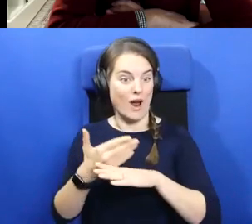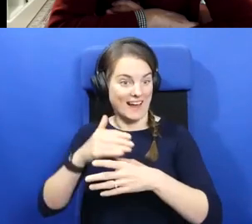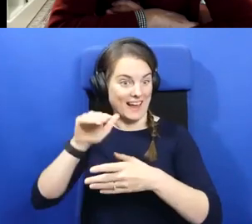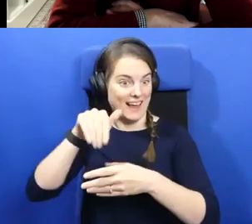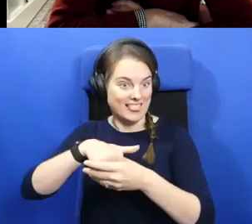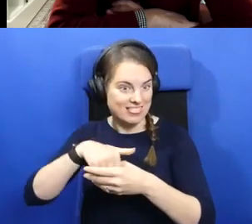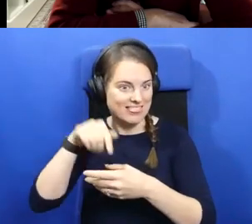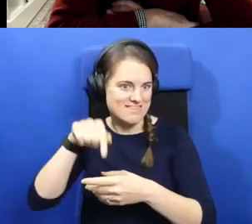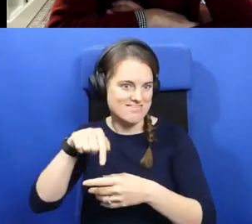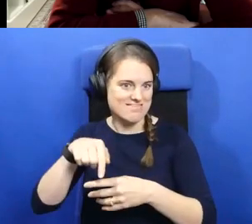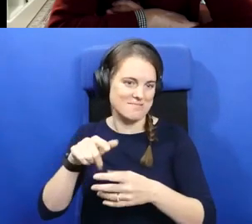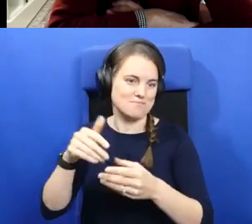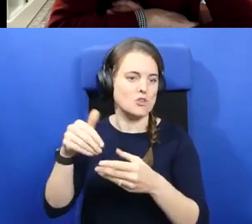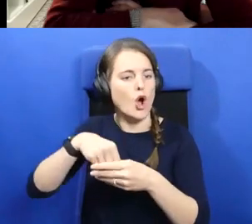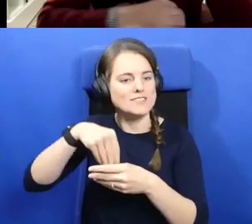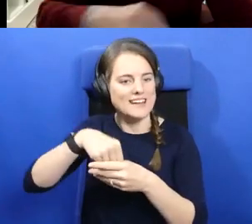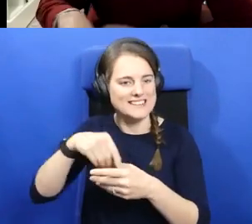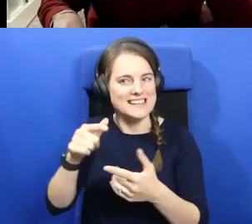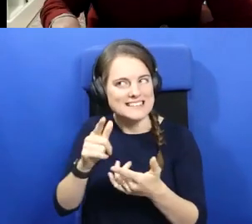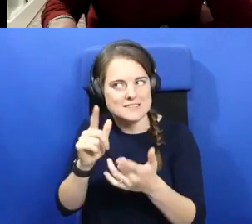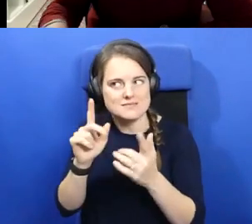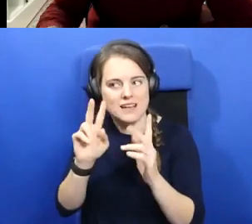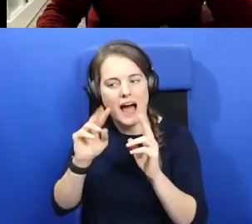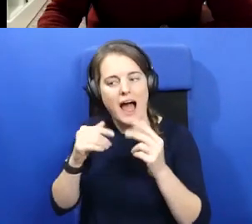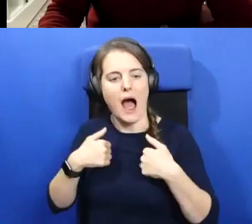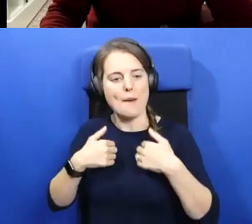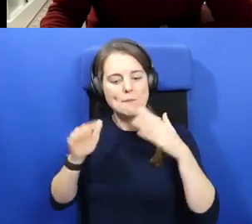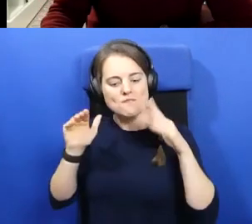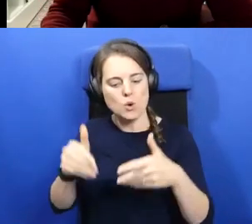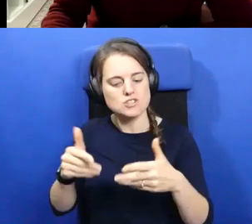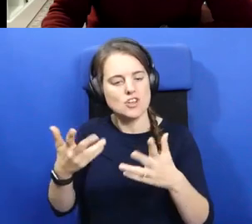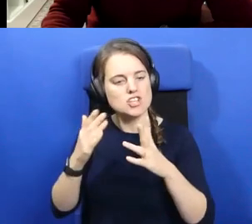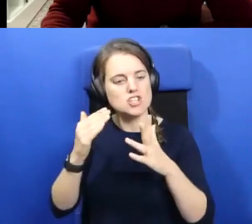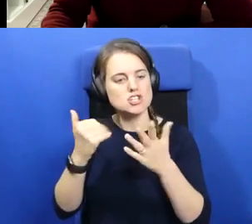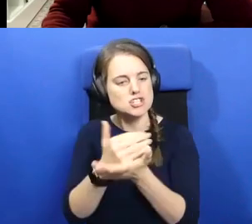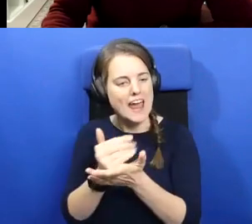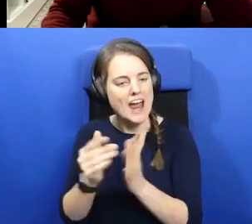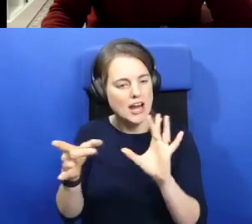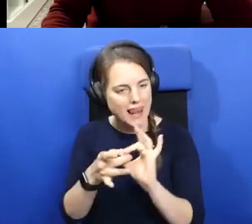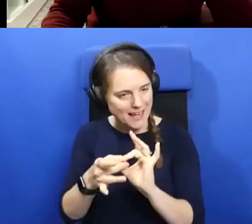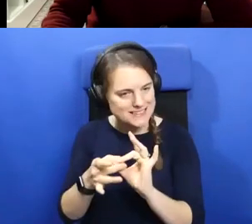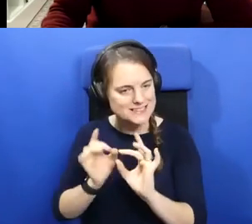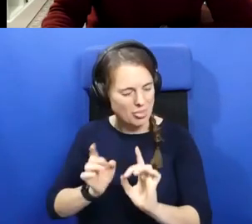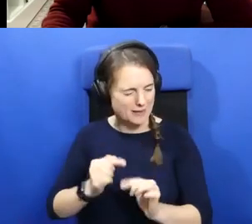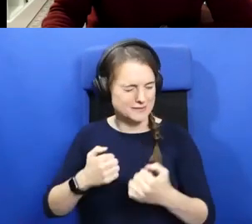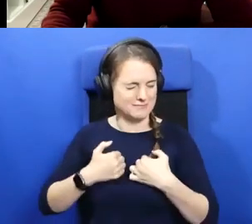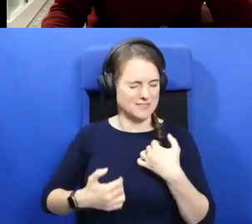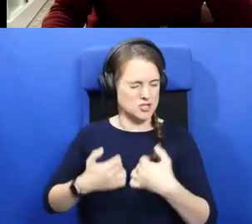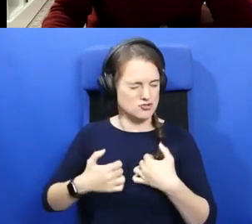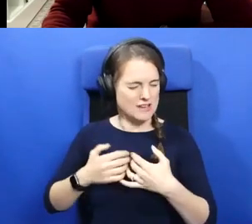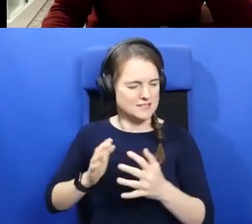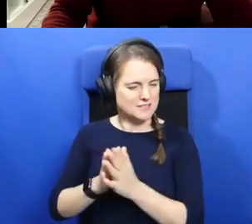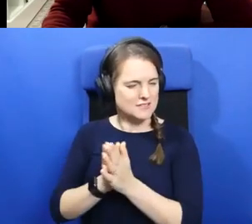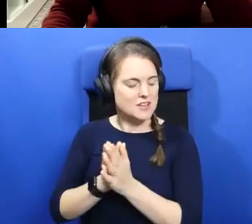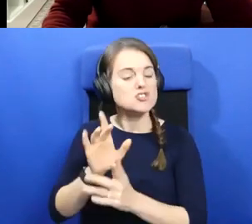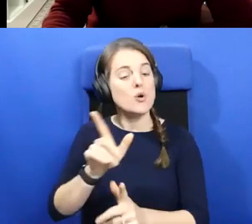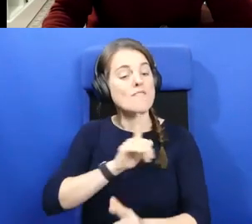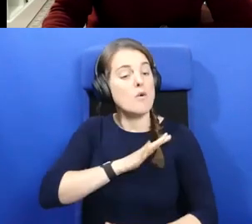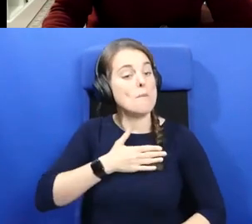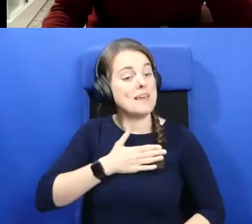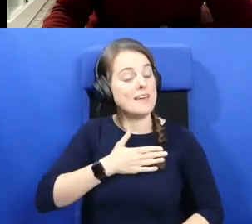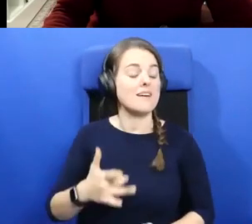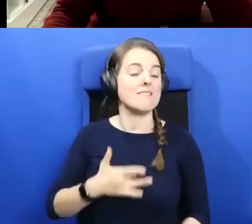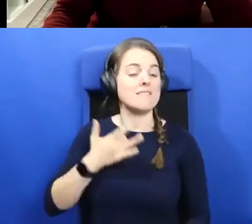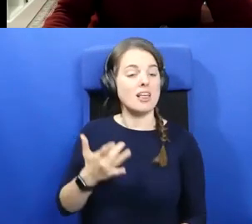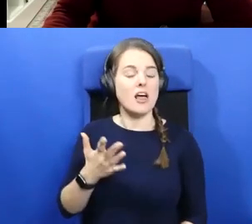I'm interested in it is the shared links. So for me, um, and I think it would be a wonderful way of, increasing,